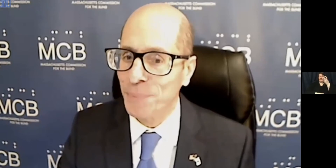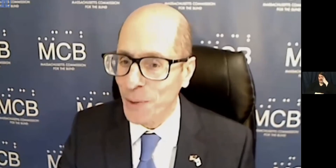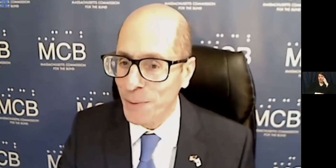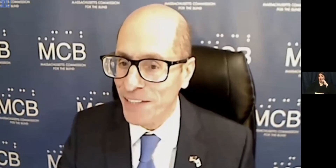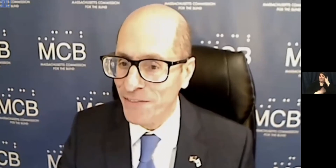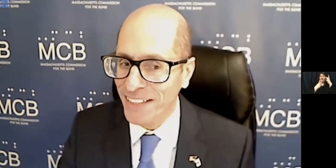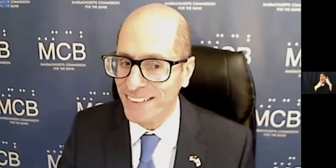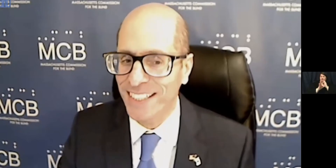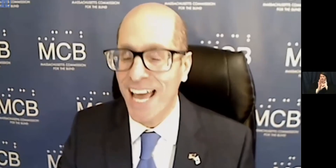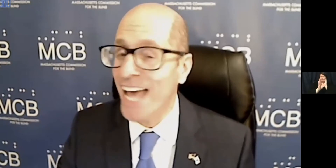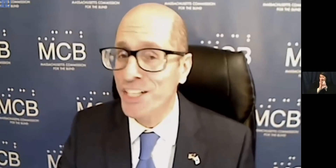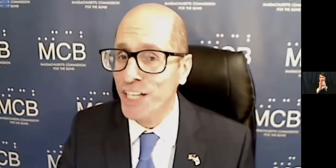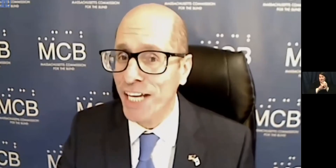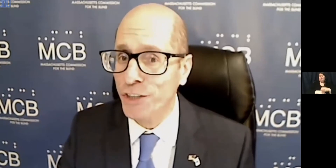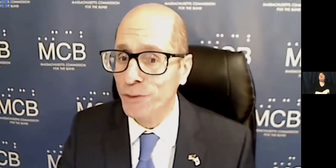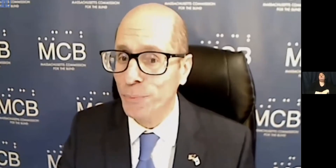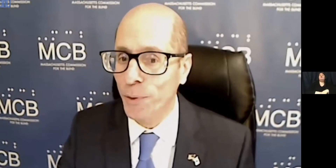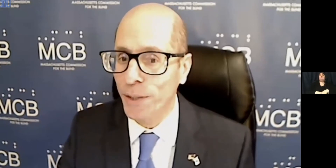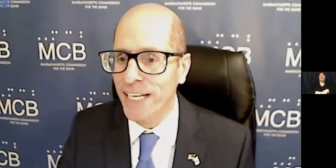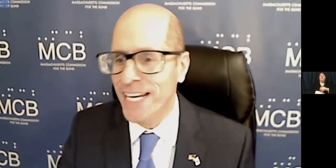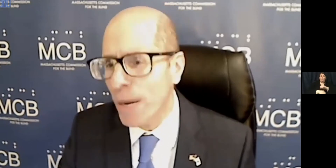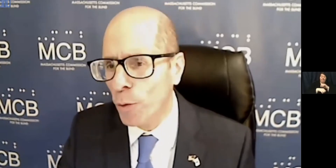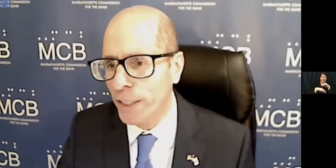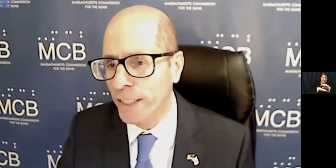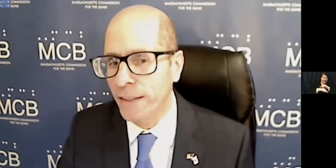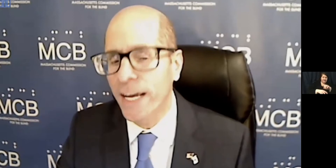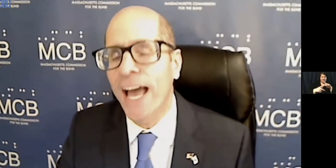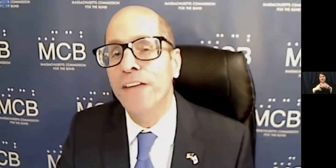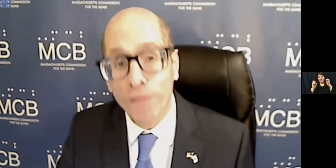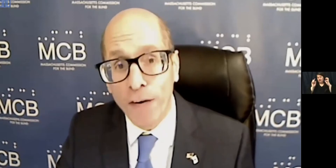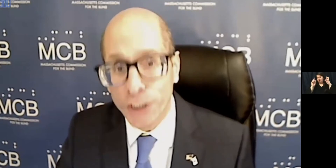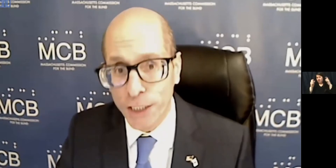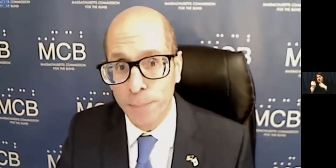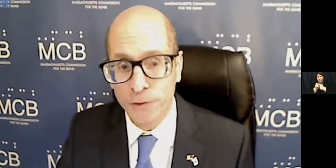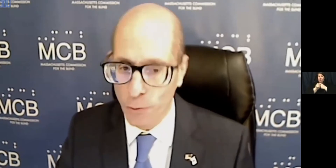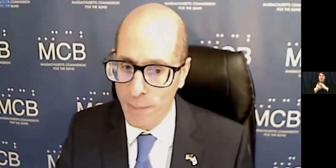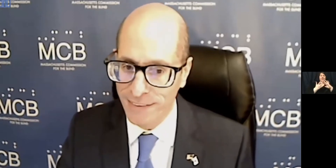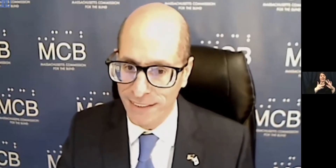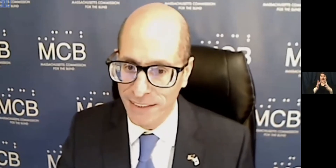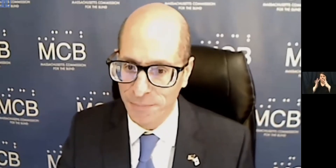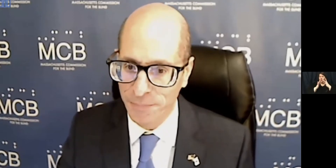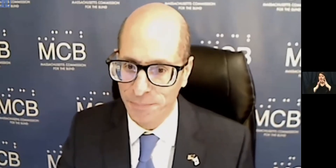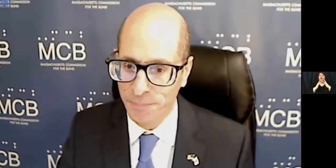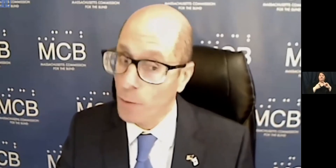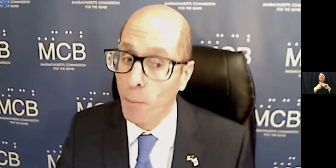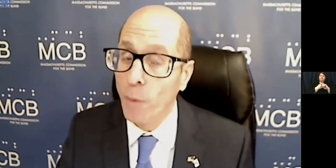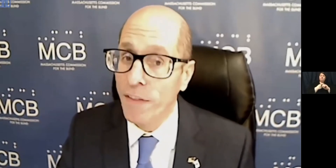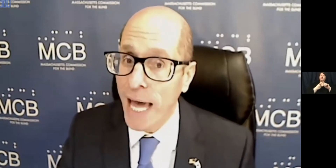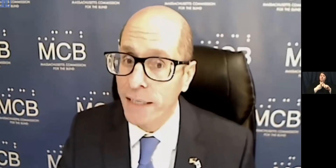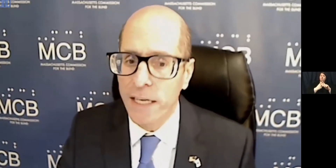mentor provides employment advice, educational support, networking, and friendship to a mentee.